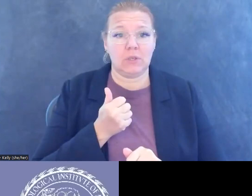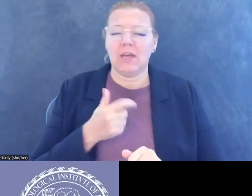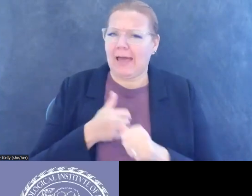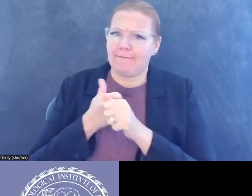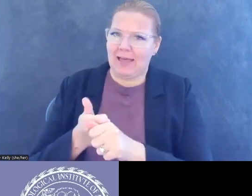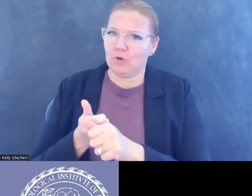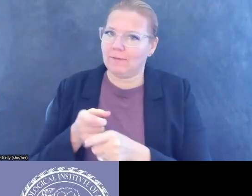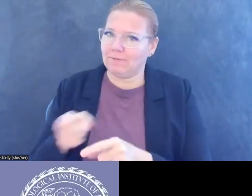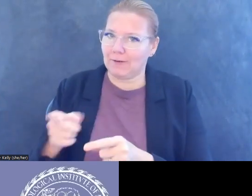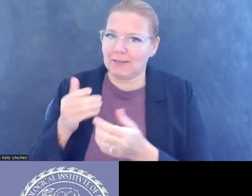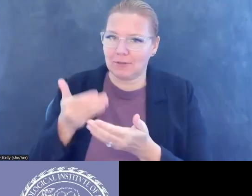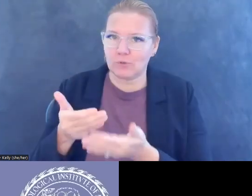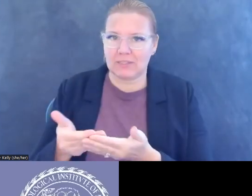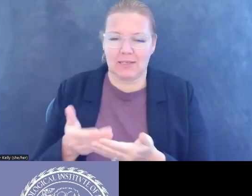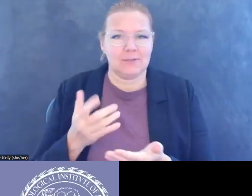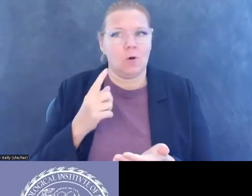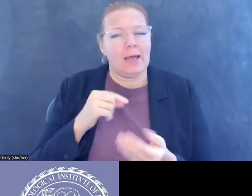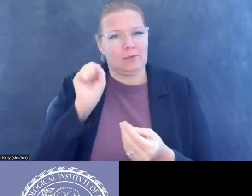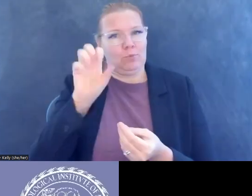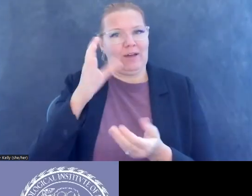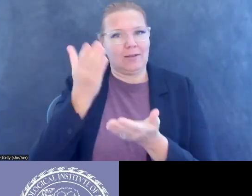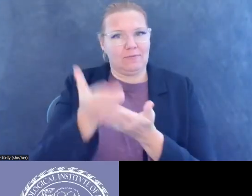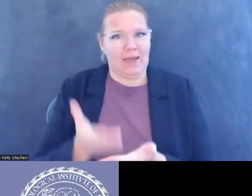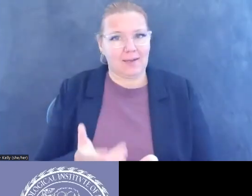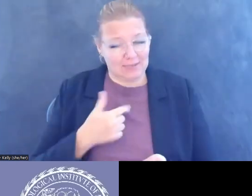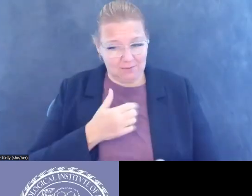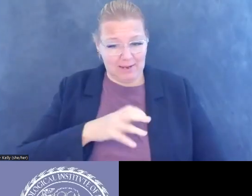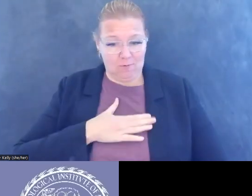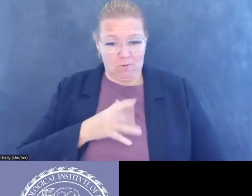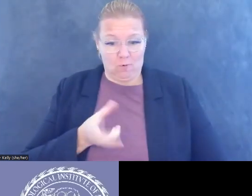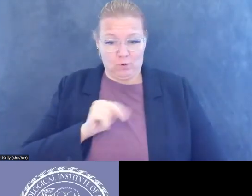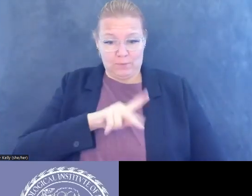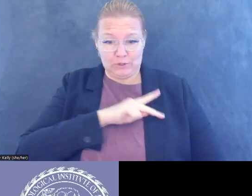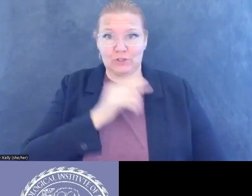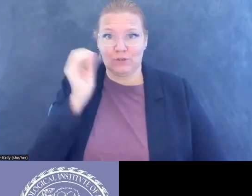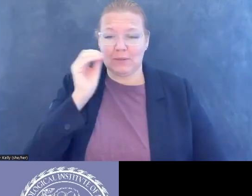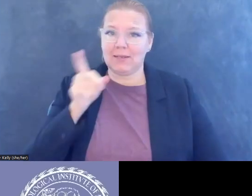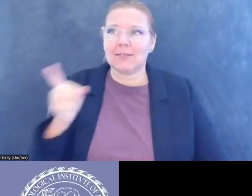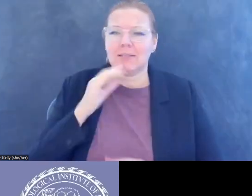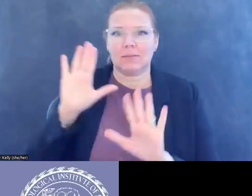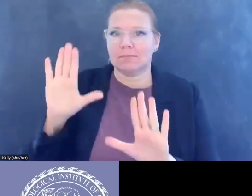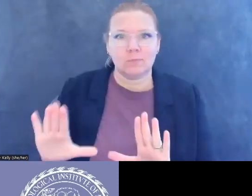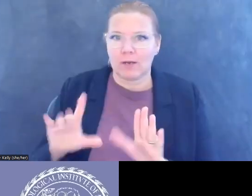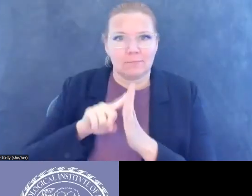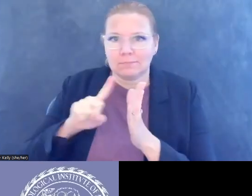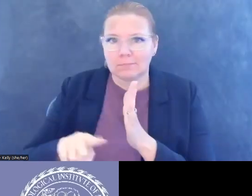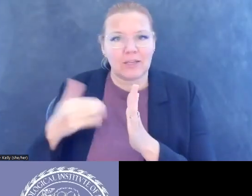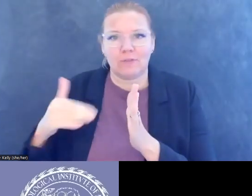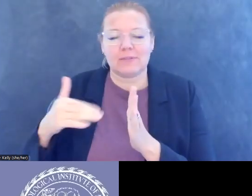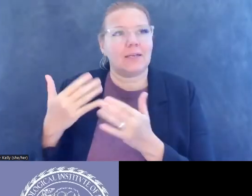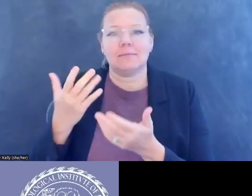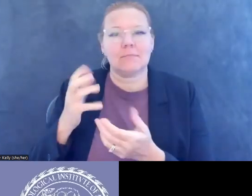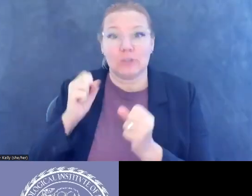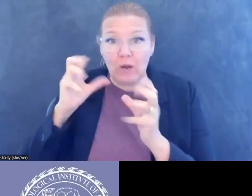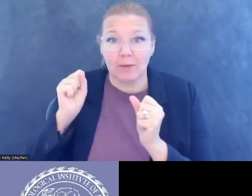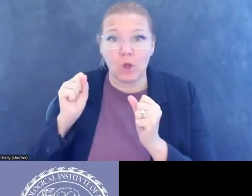anecdotally. They're really doing incredible work, and it's very meaningful work to the communities and even